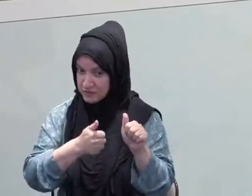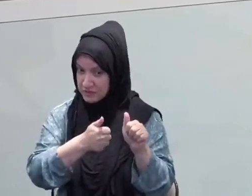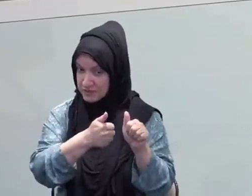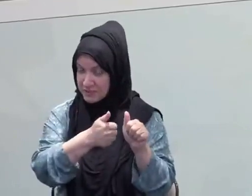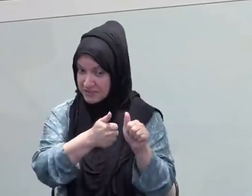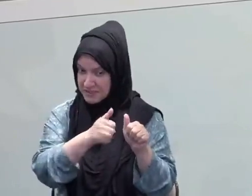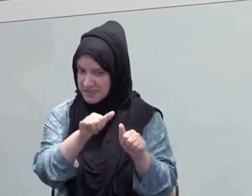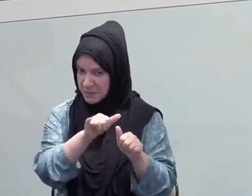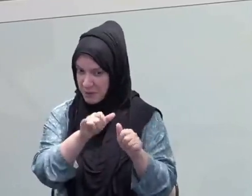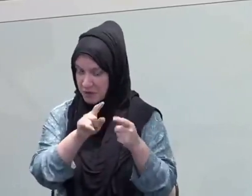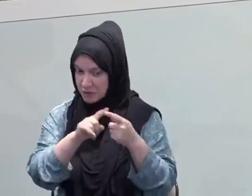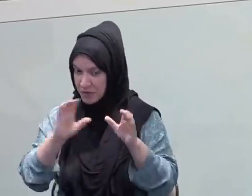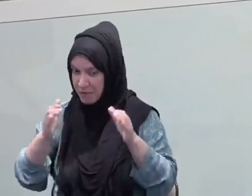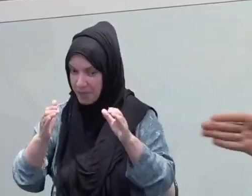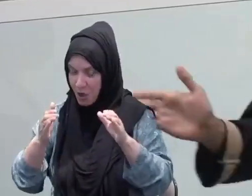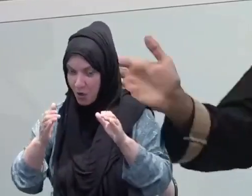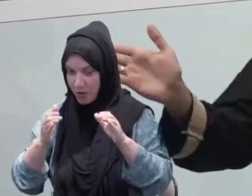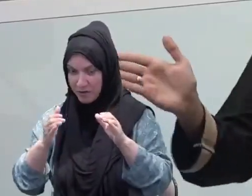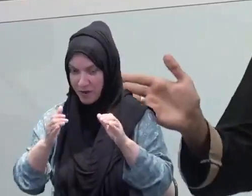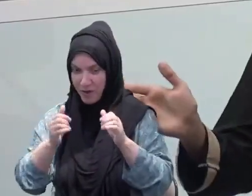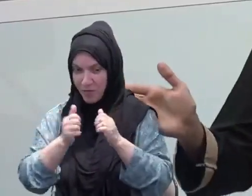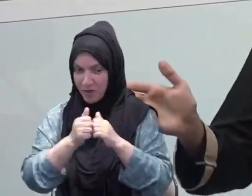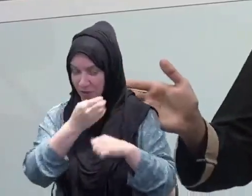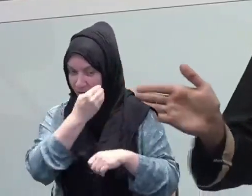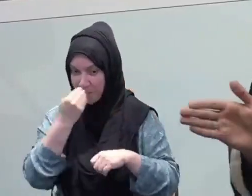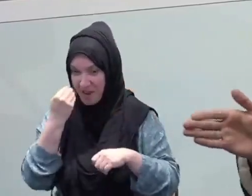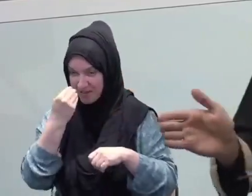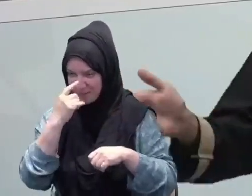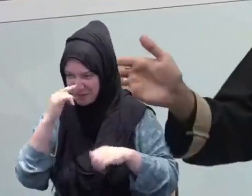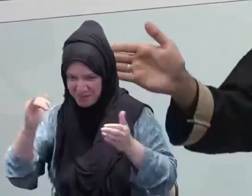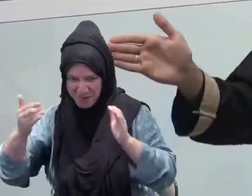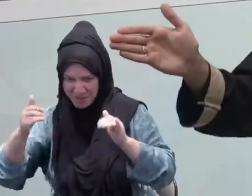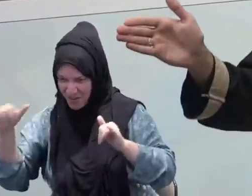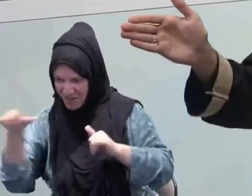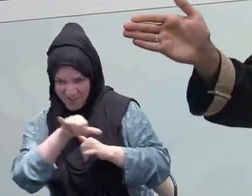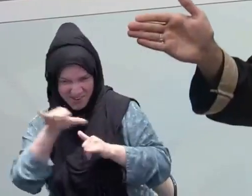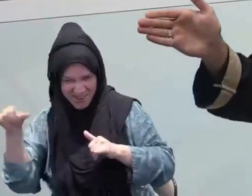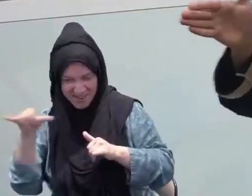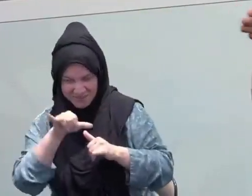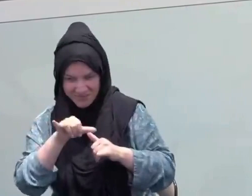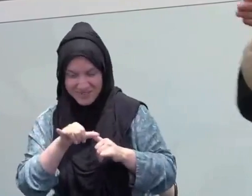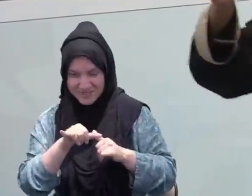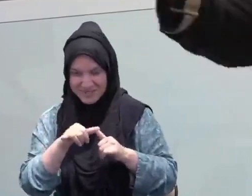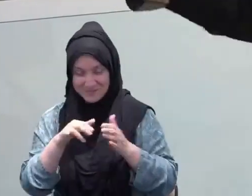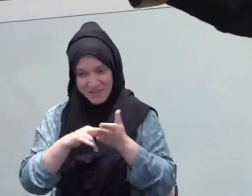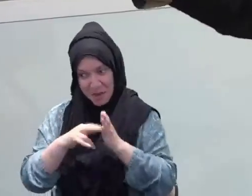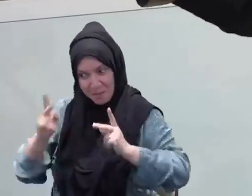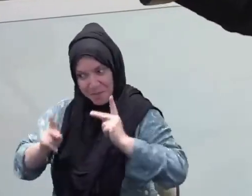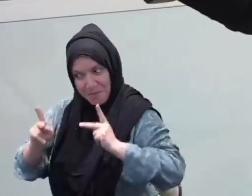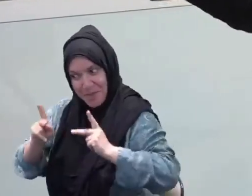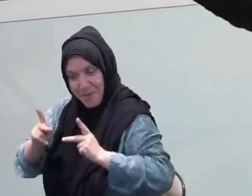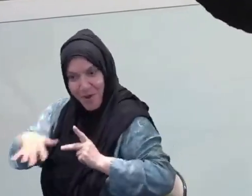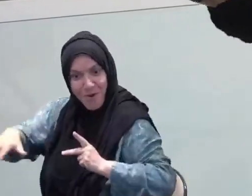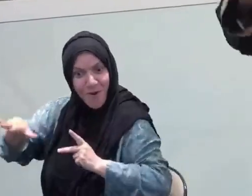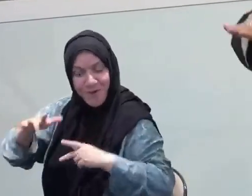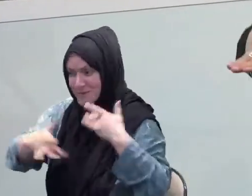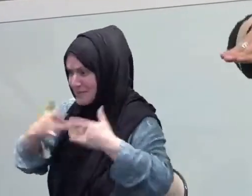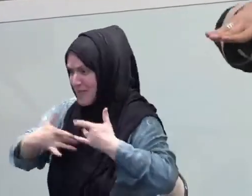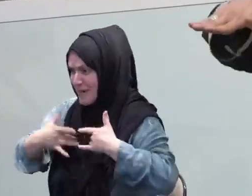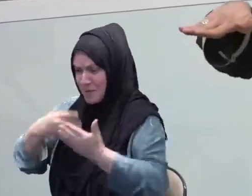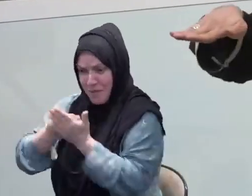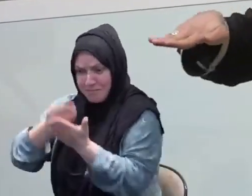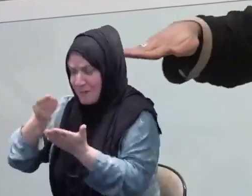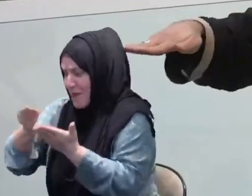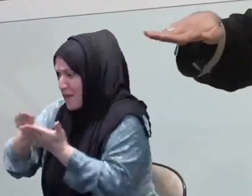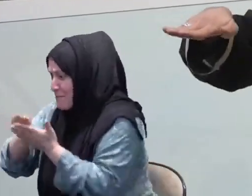at least translate this. You don't get to pull over on the sirat or on the jisr. You want to cross it quickly. You want to